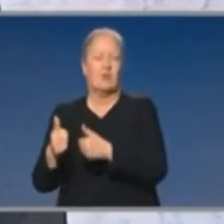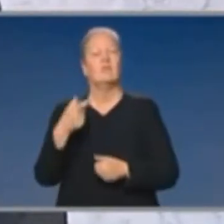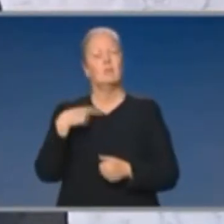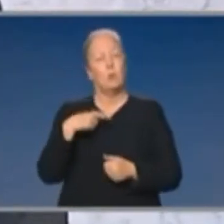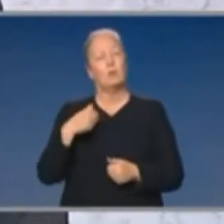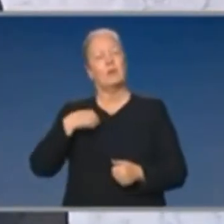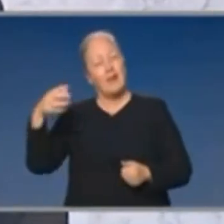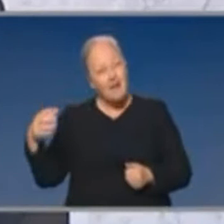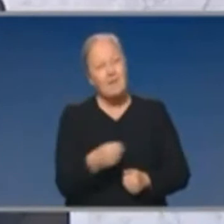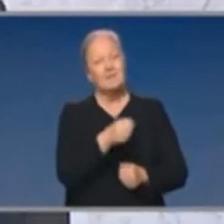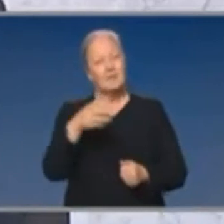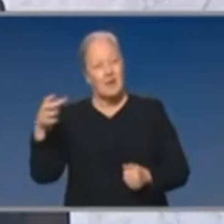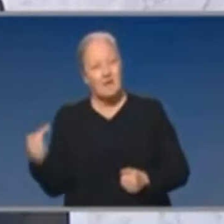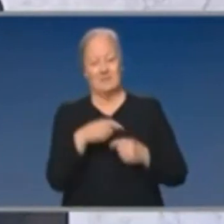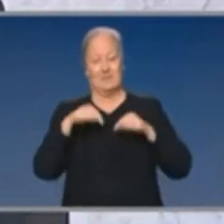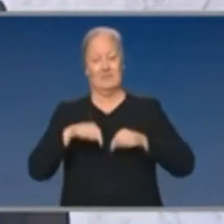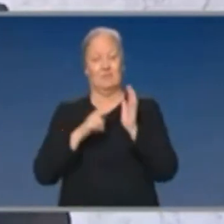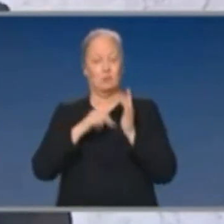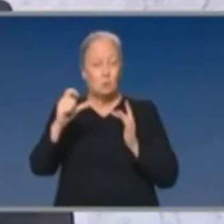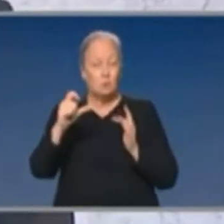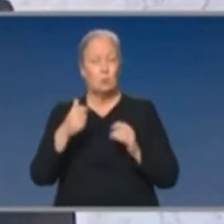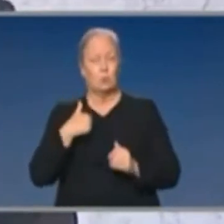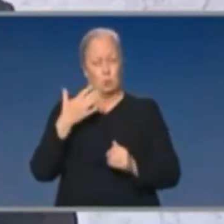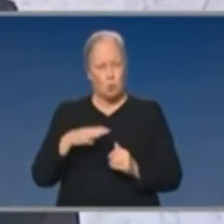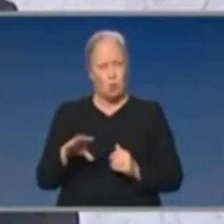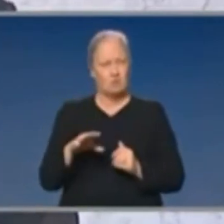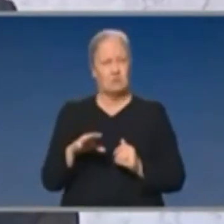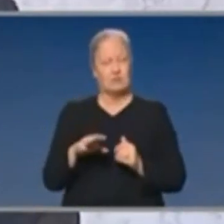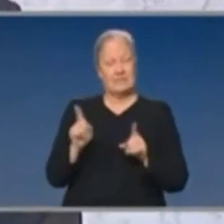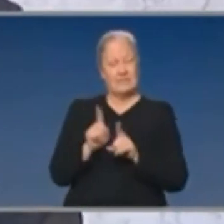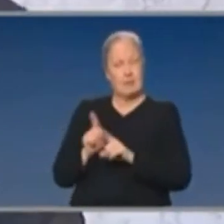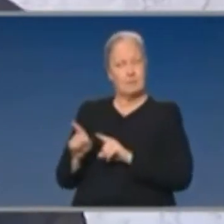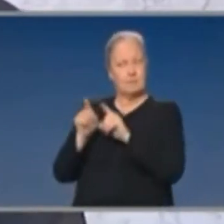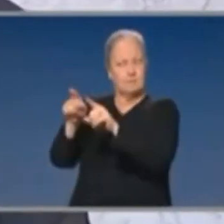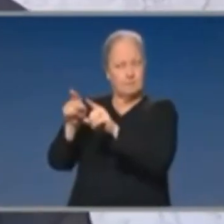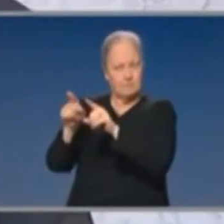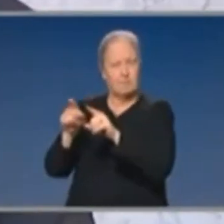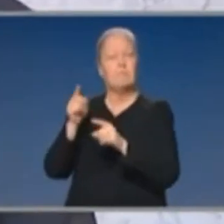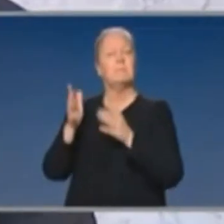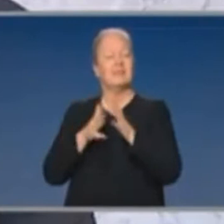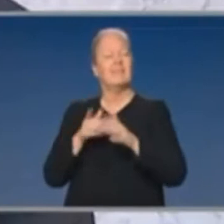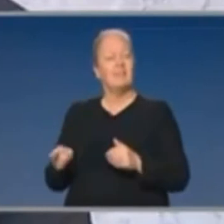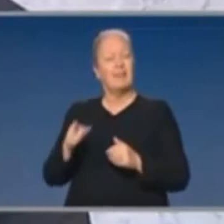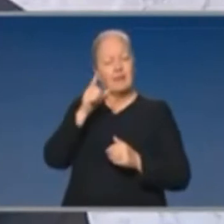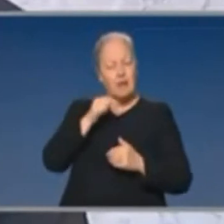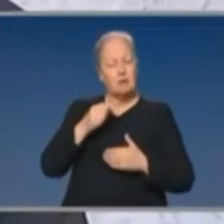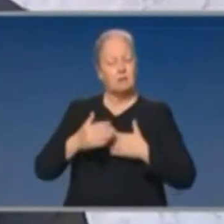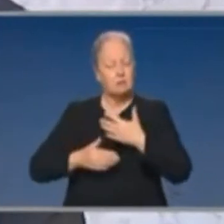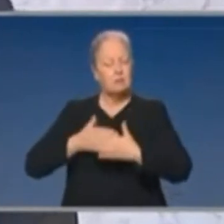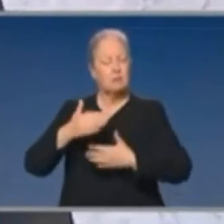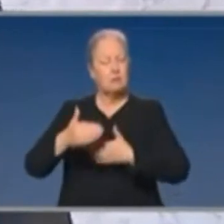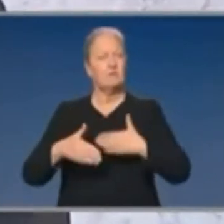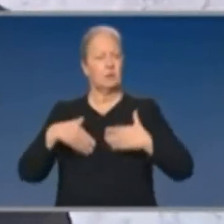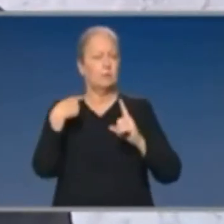that tracing capability in Victoria to get it at a level that enables it to move in a more confident